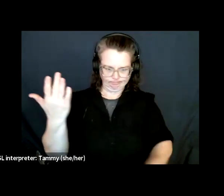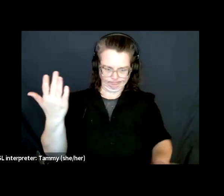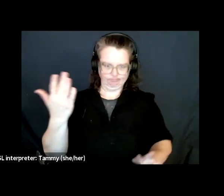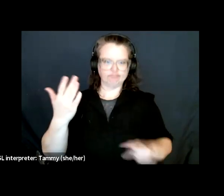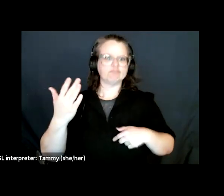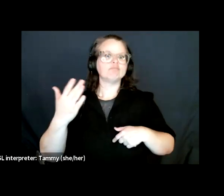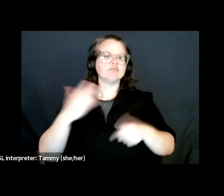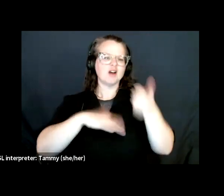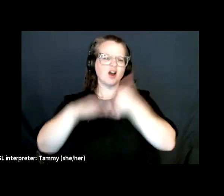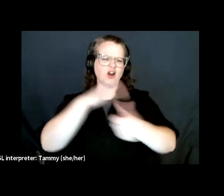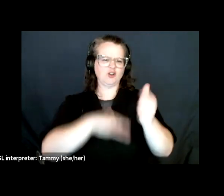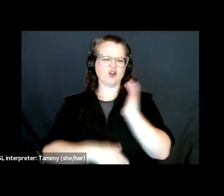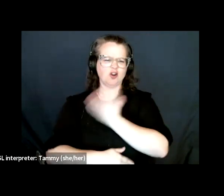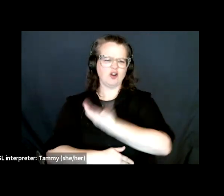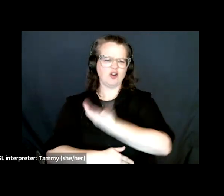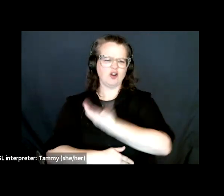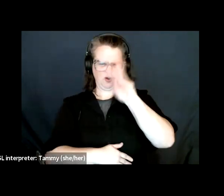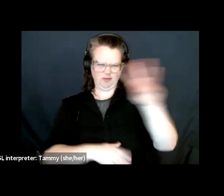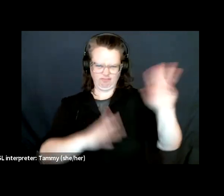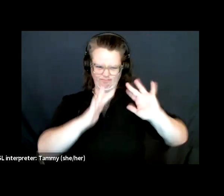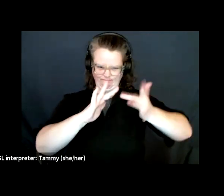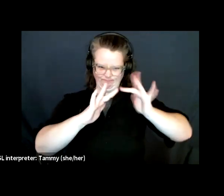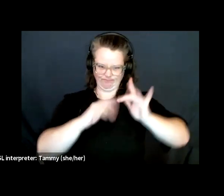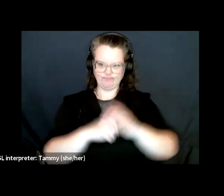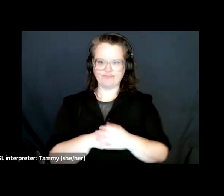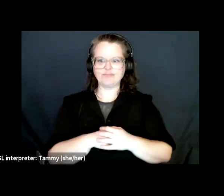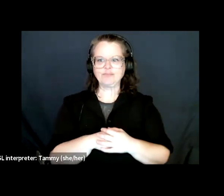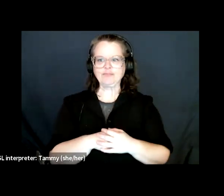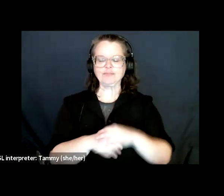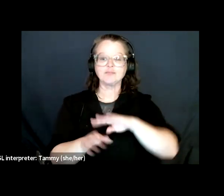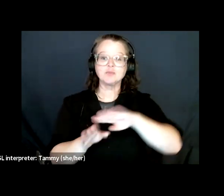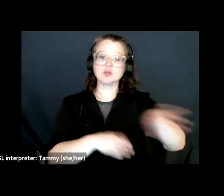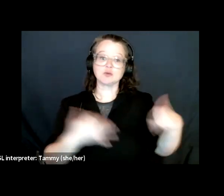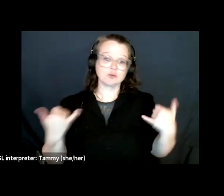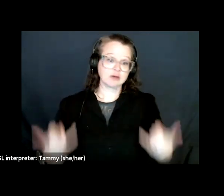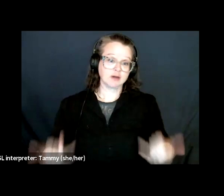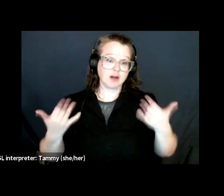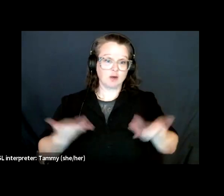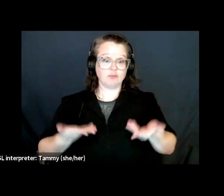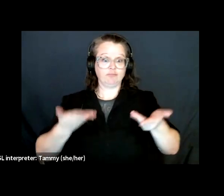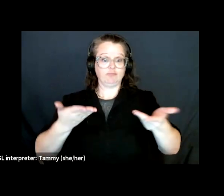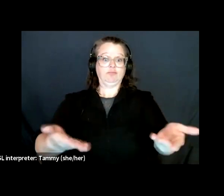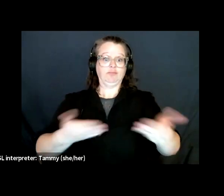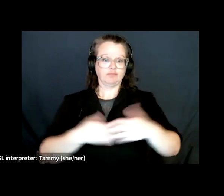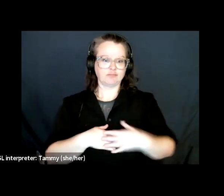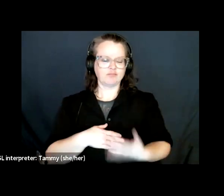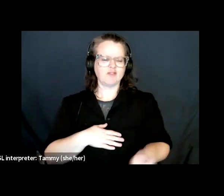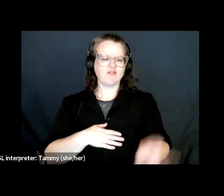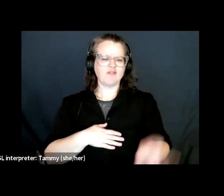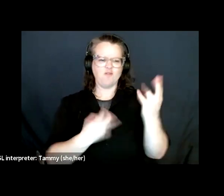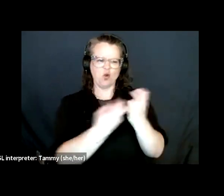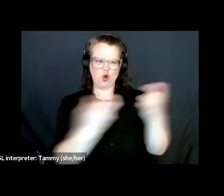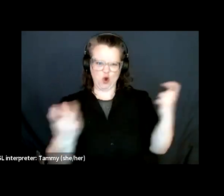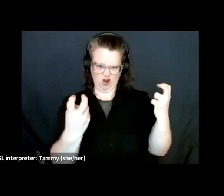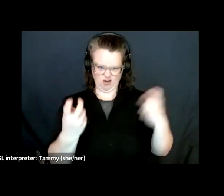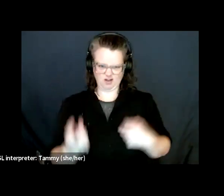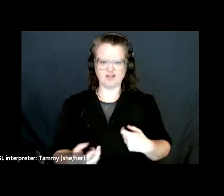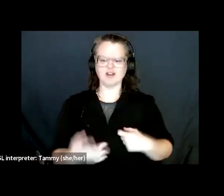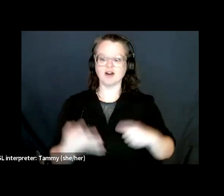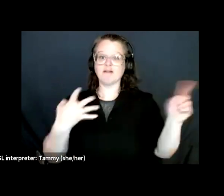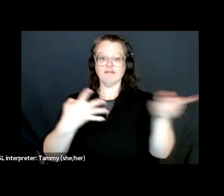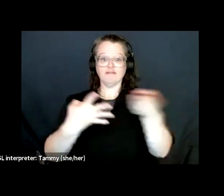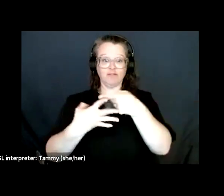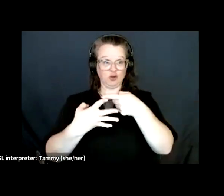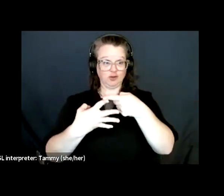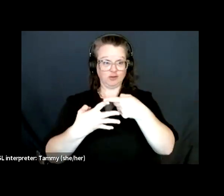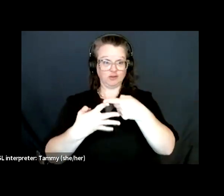Now, let me introduce our speakers. First, have Chris Krachuk, who's the co-owner and founder